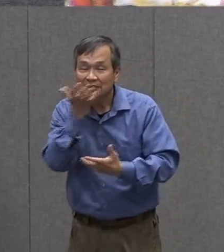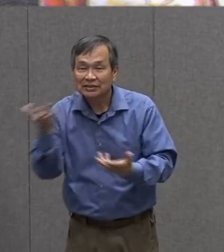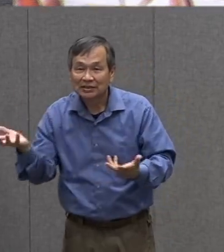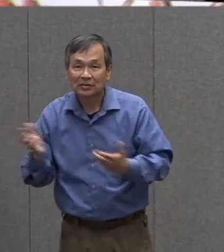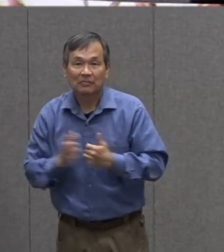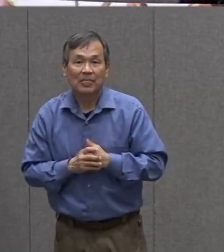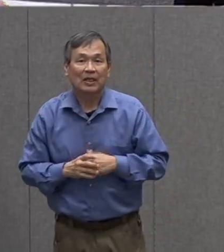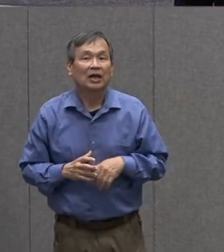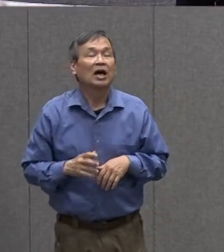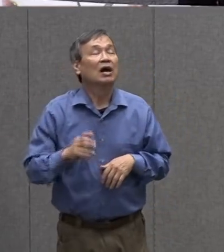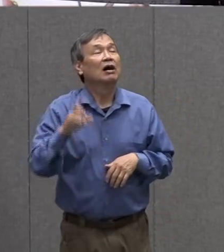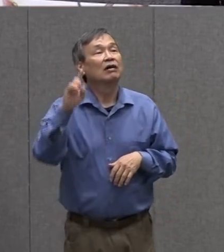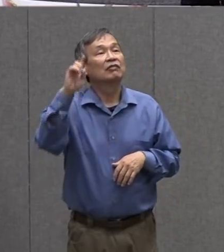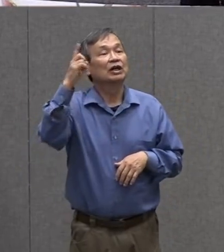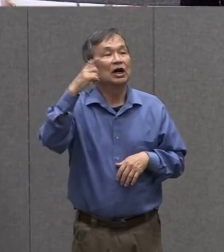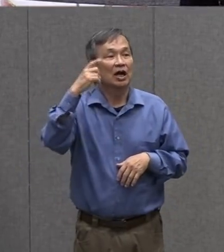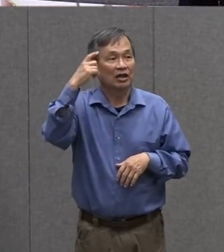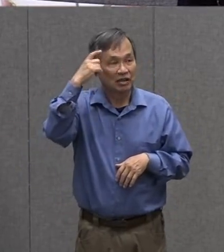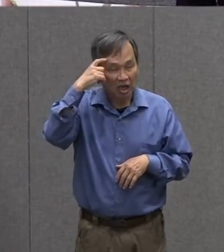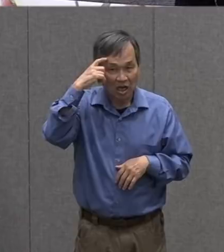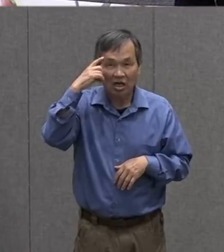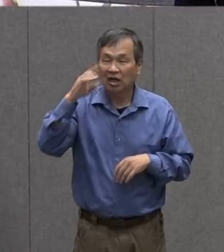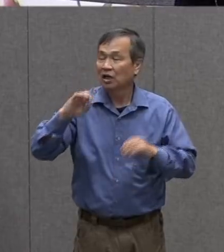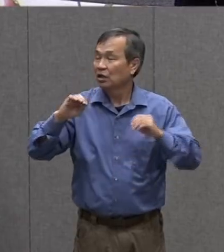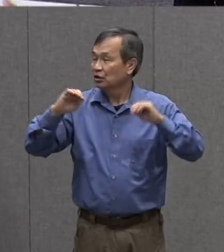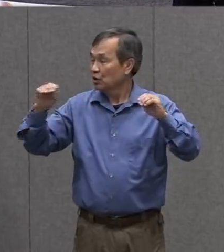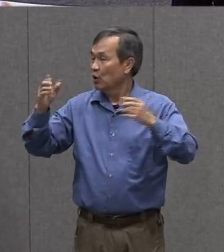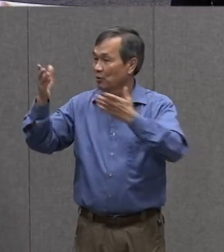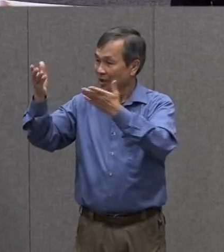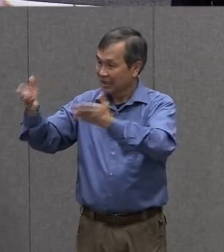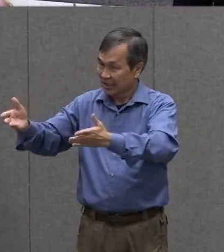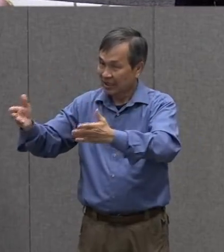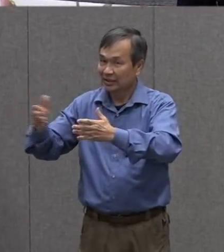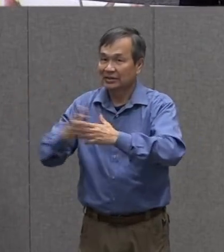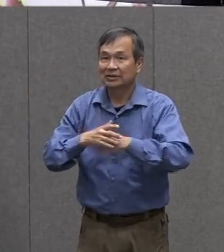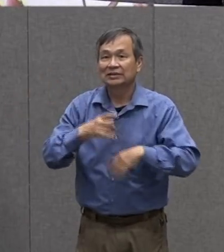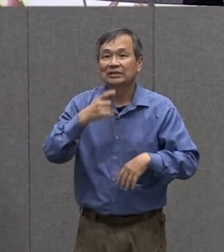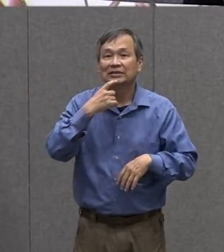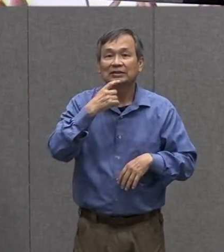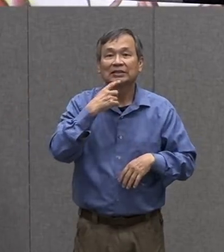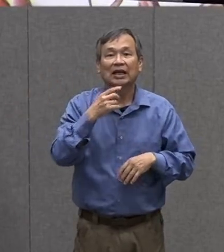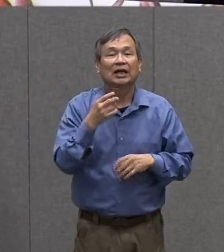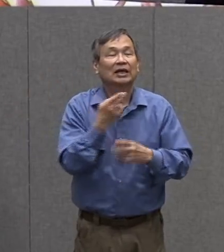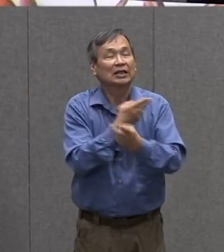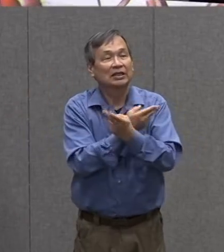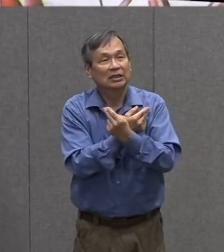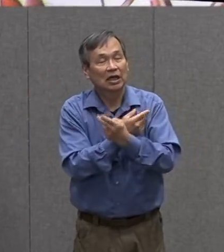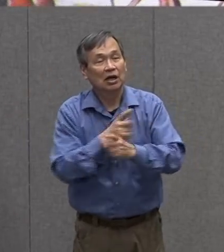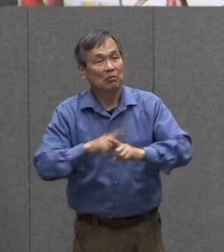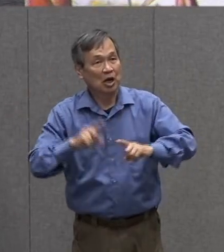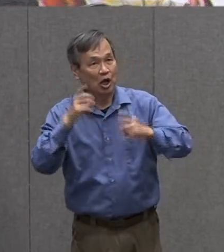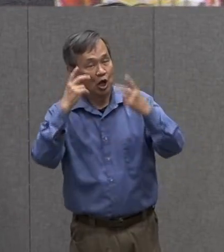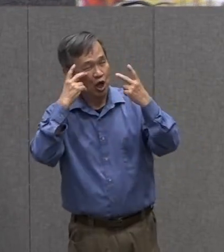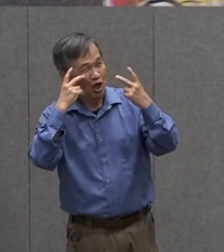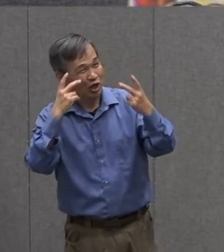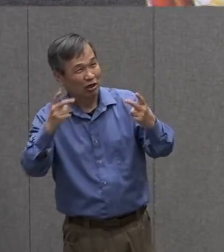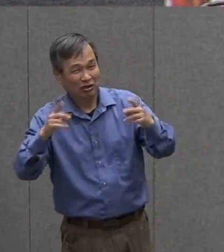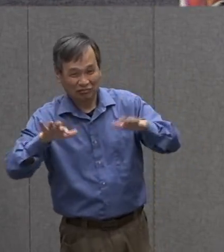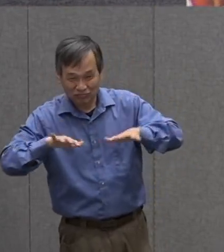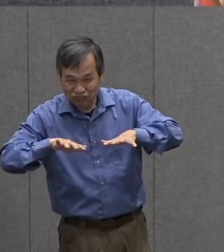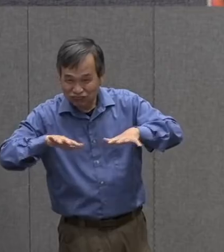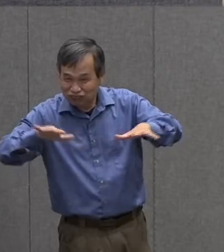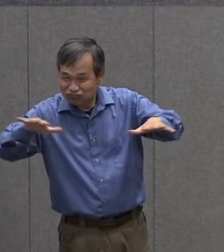At first, I looked around and thought that no one was there, said Heidi Hare, but look at all